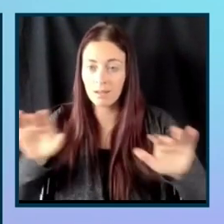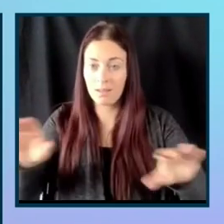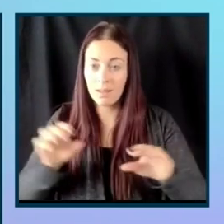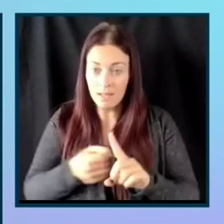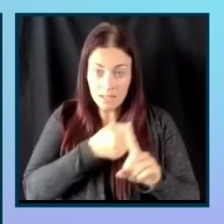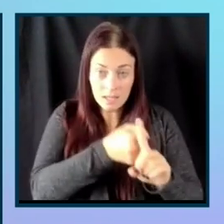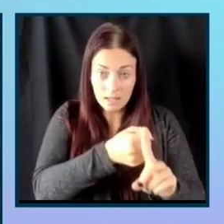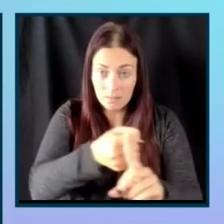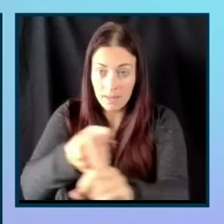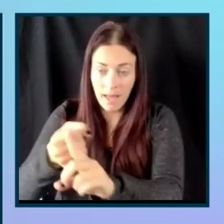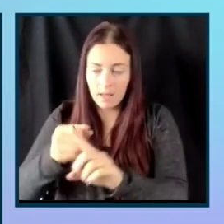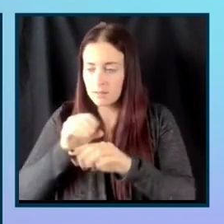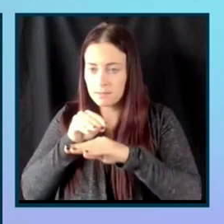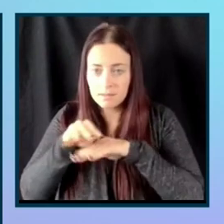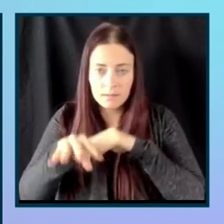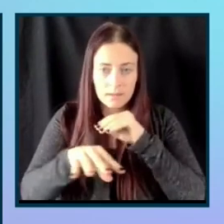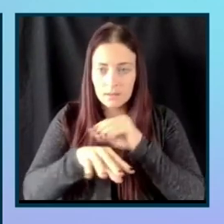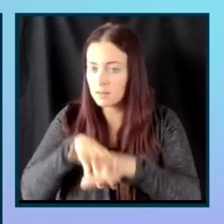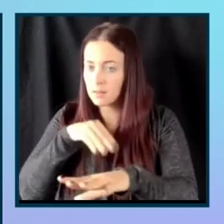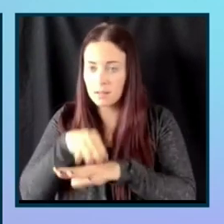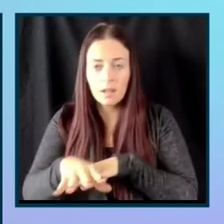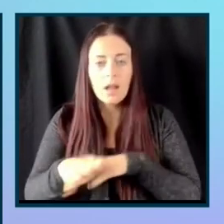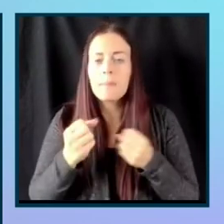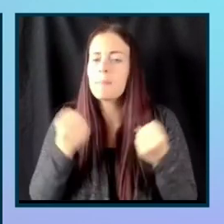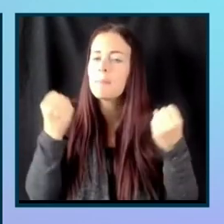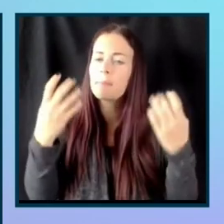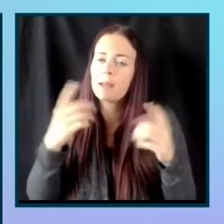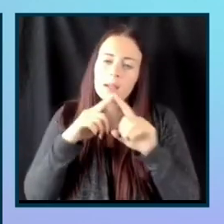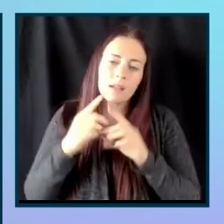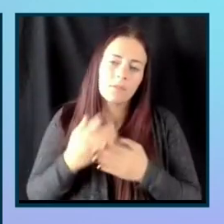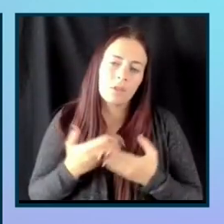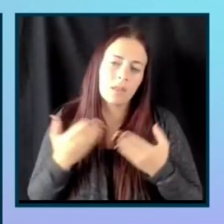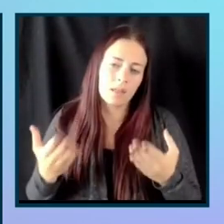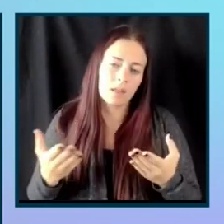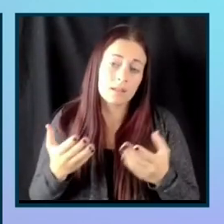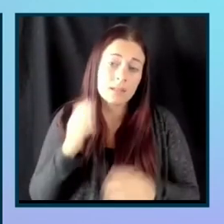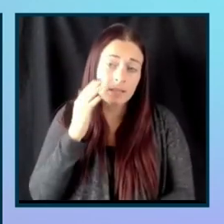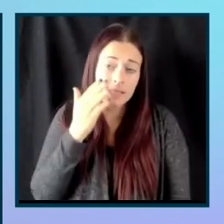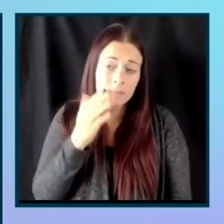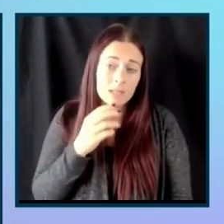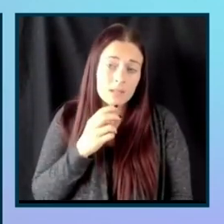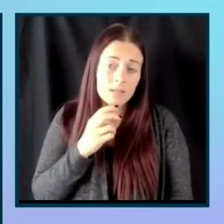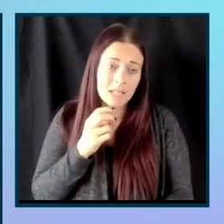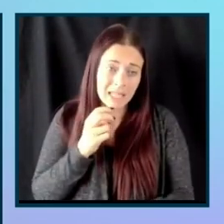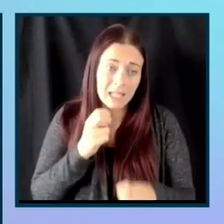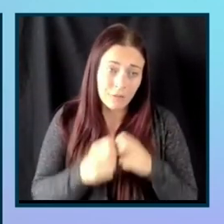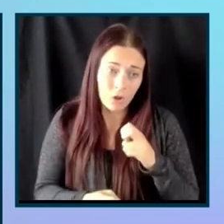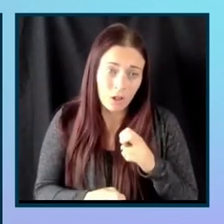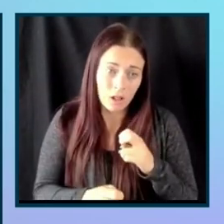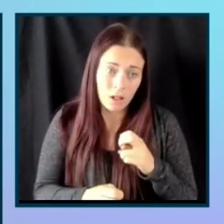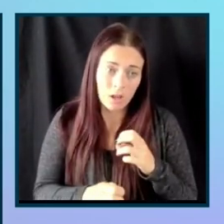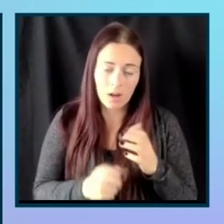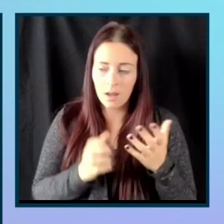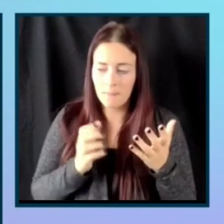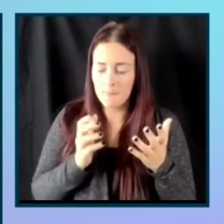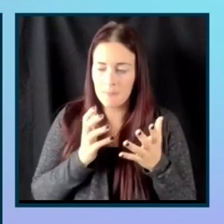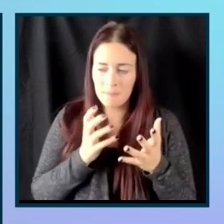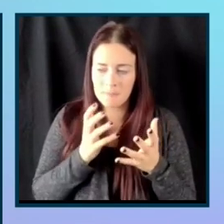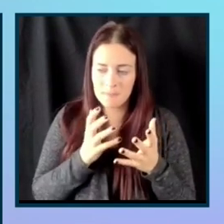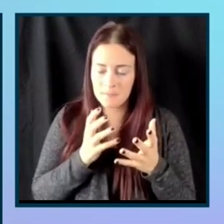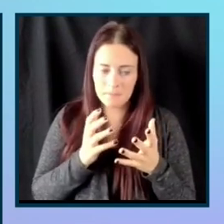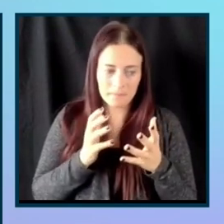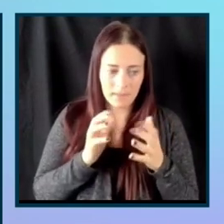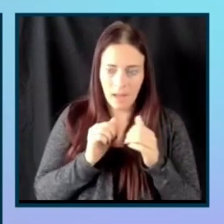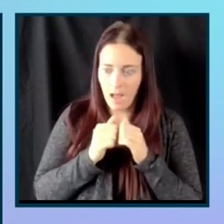it may, um, seem, uh, difficult to kind of, um, have to really like kind of shepherd